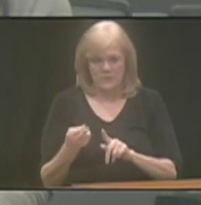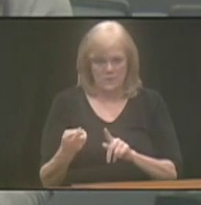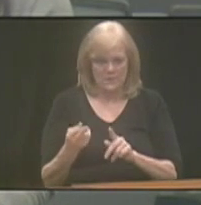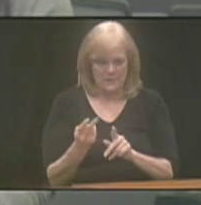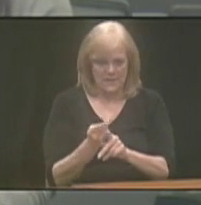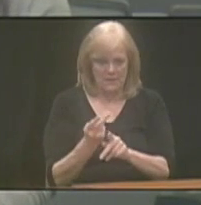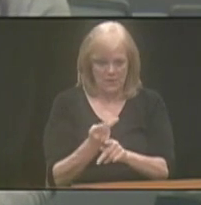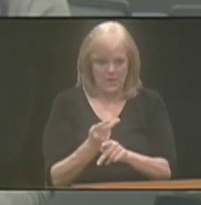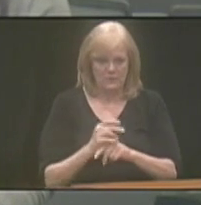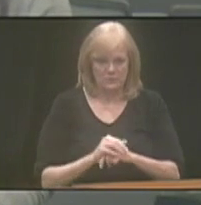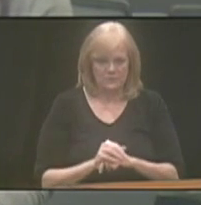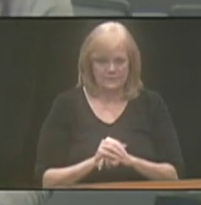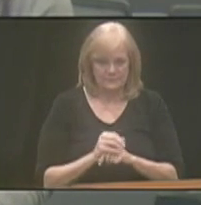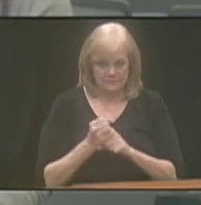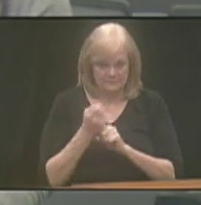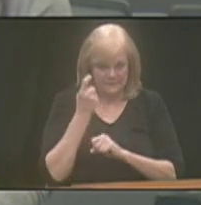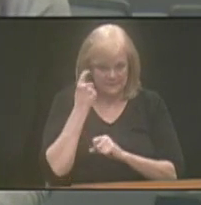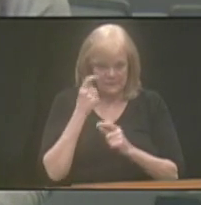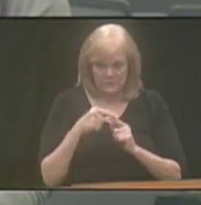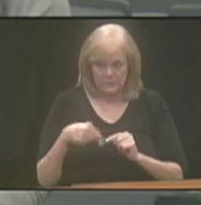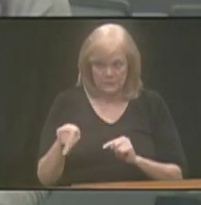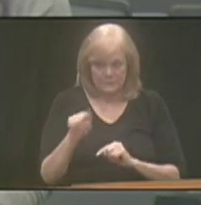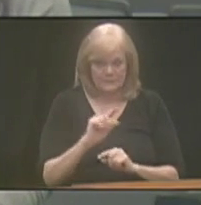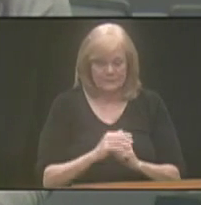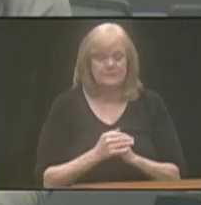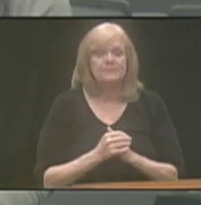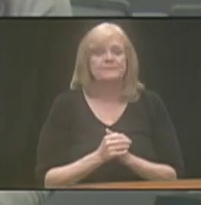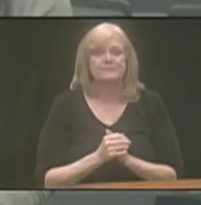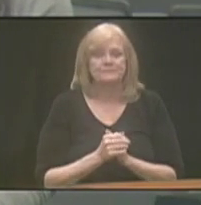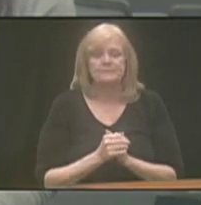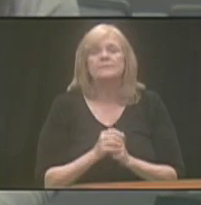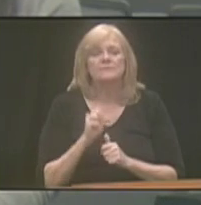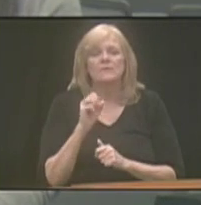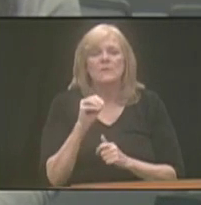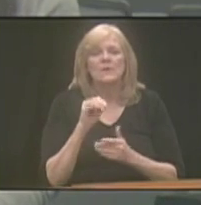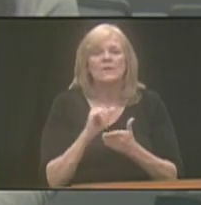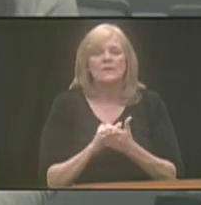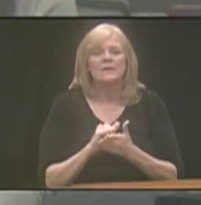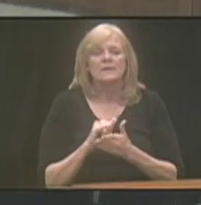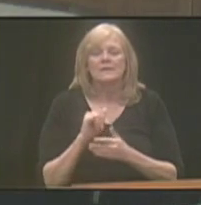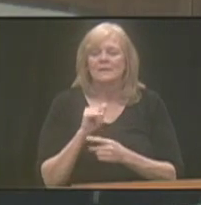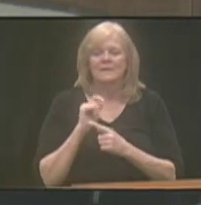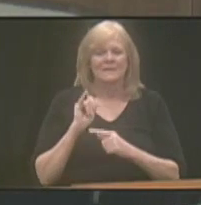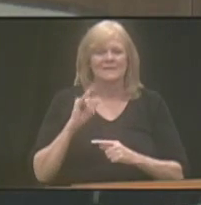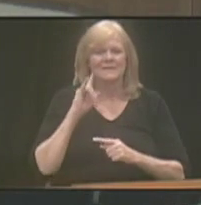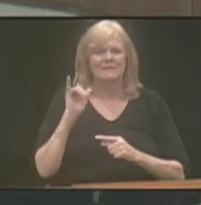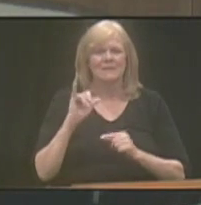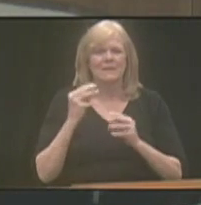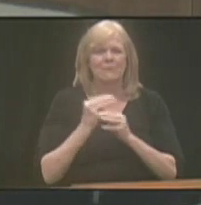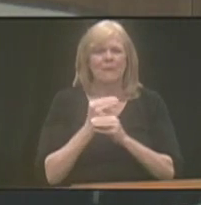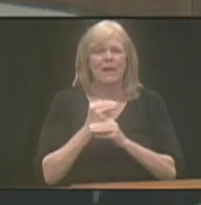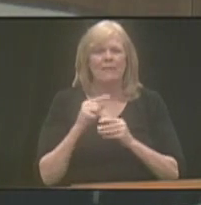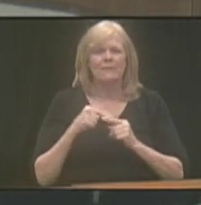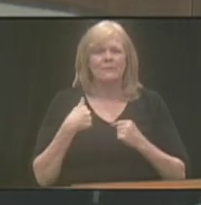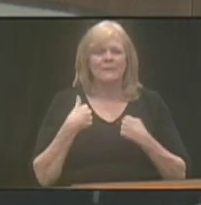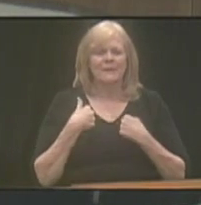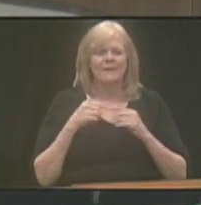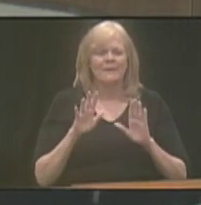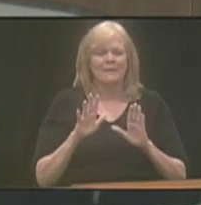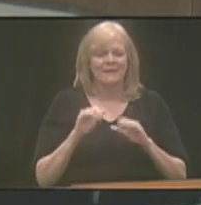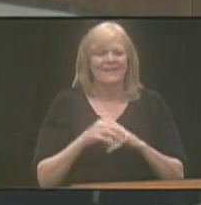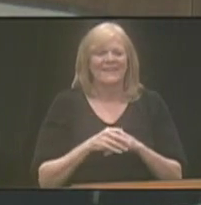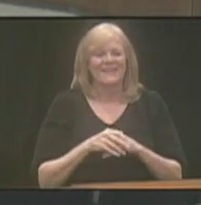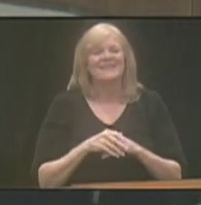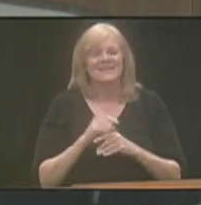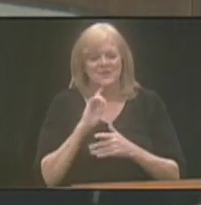calculation. Does that make sense to you guys? Sounds like math to me. It is. There is some math